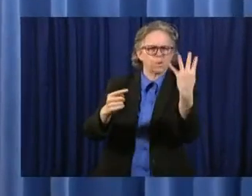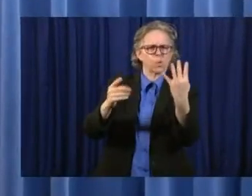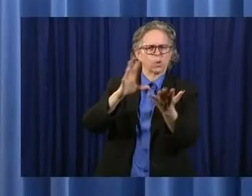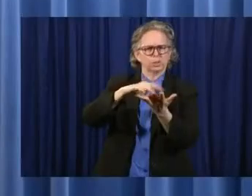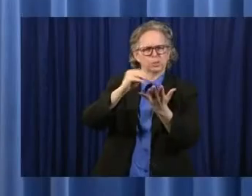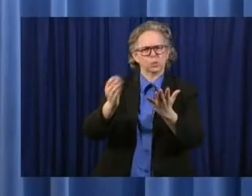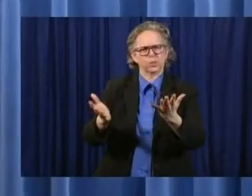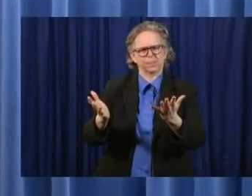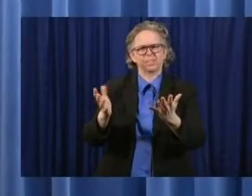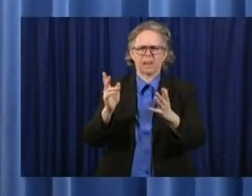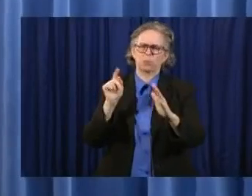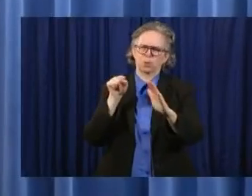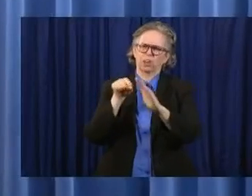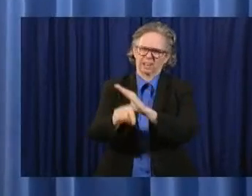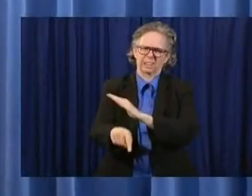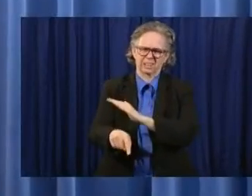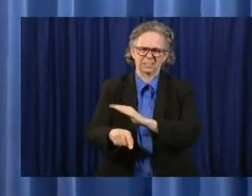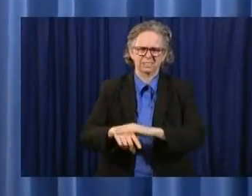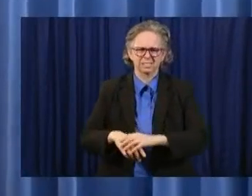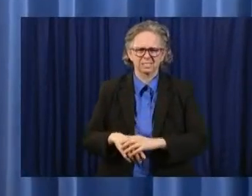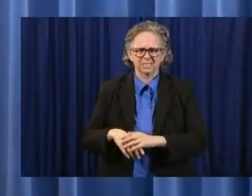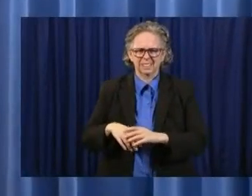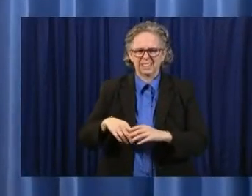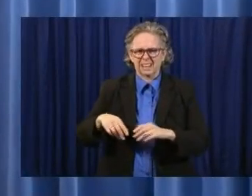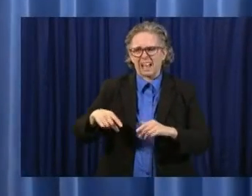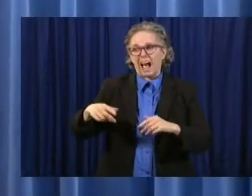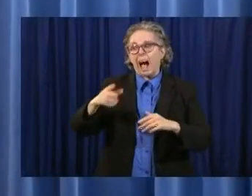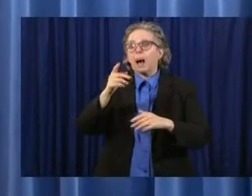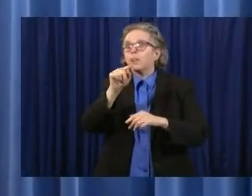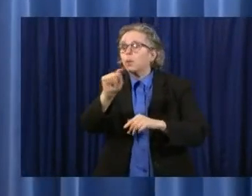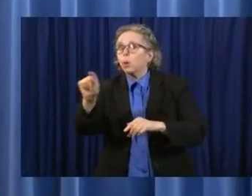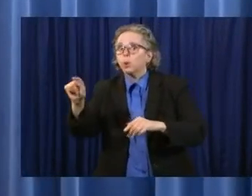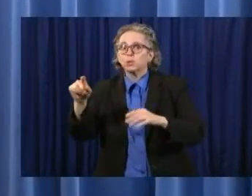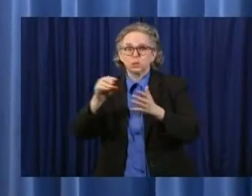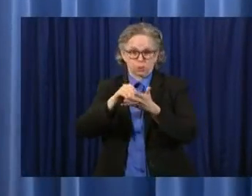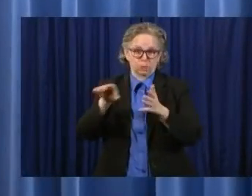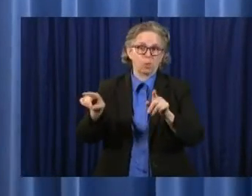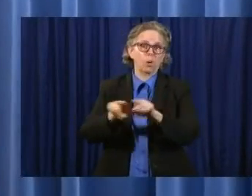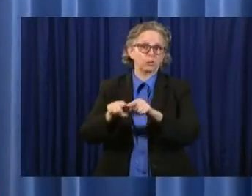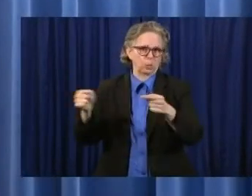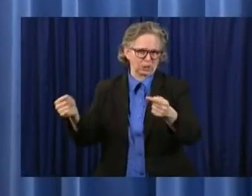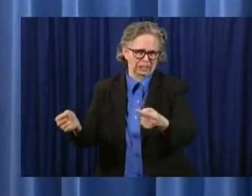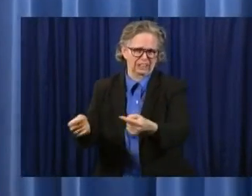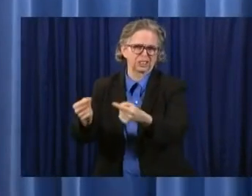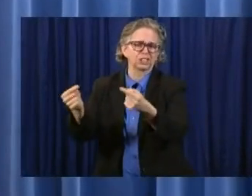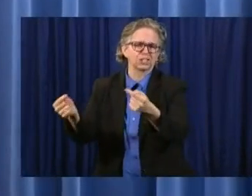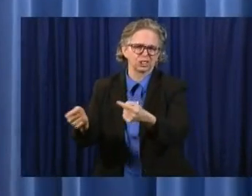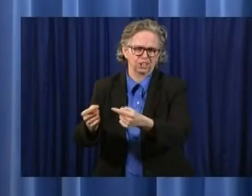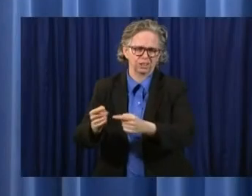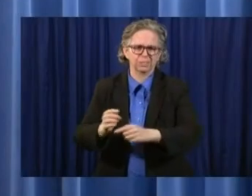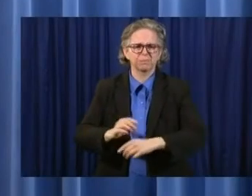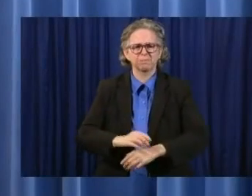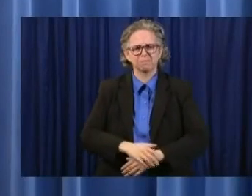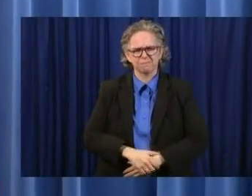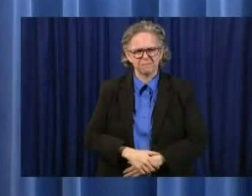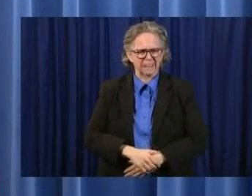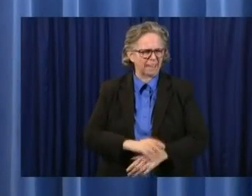who were injured, and those whose life was forever changed